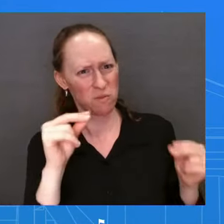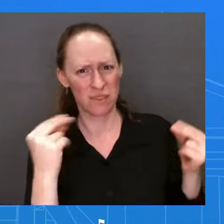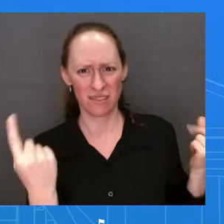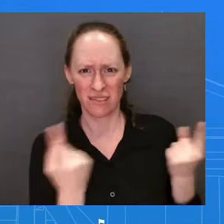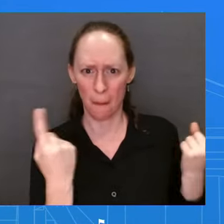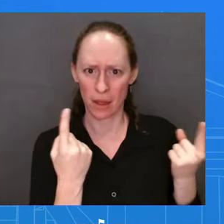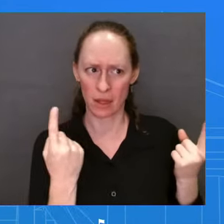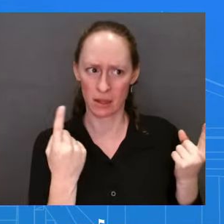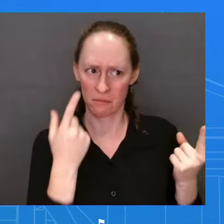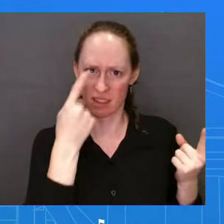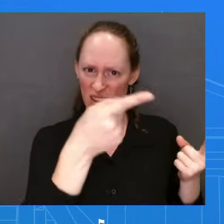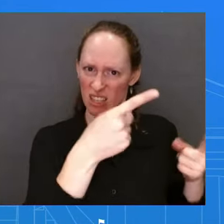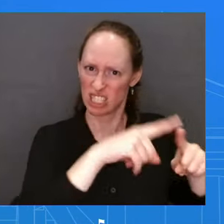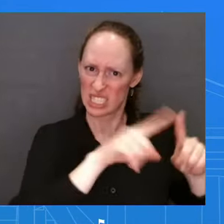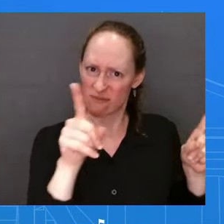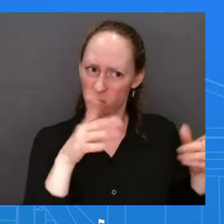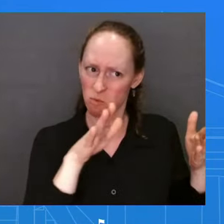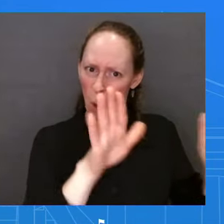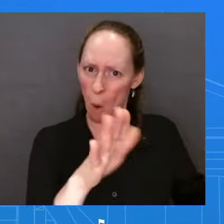their nuclear posture?